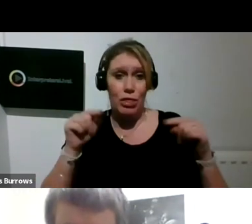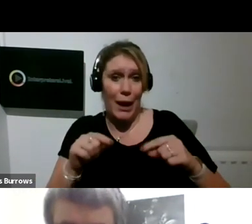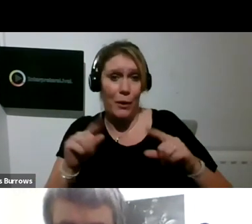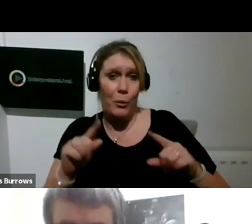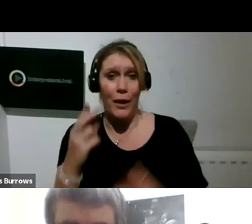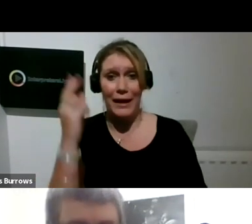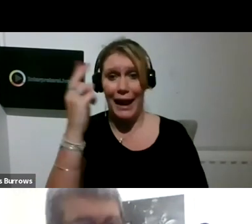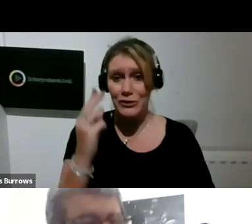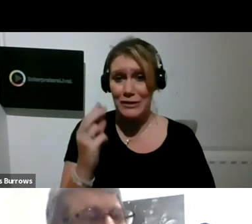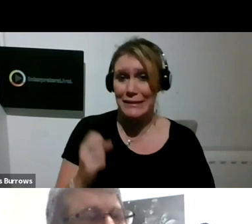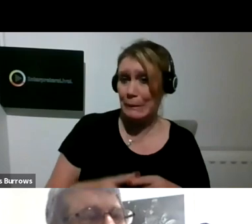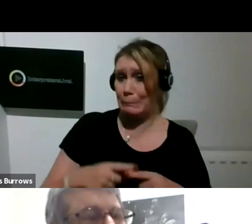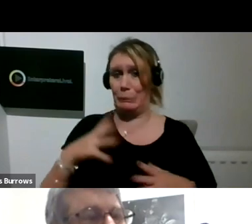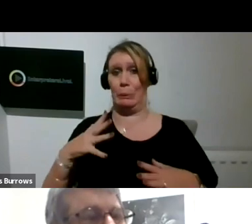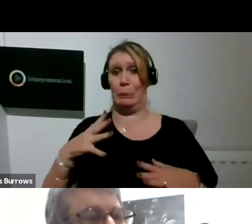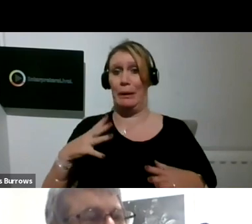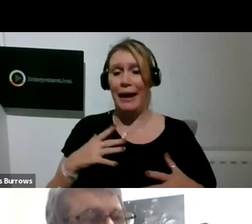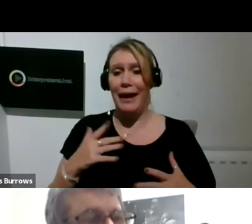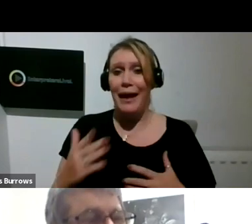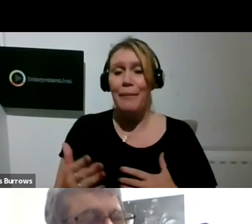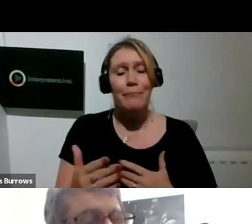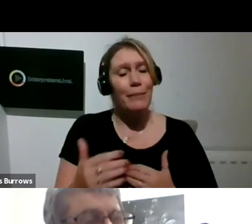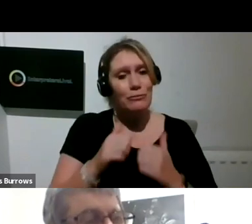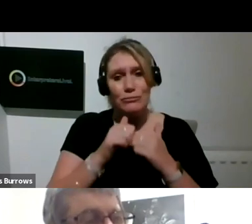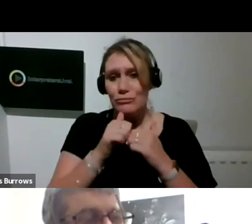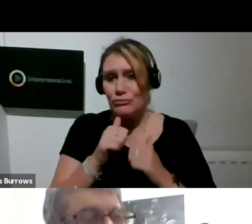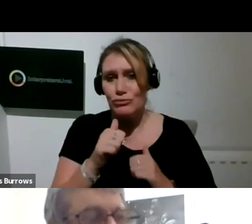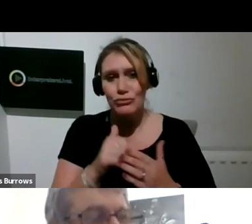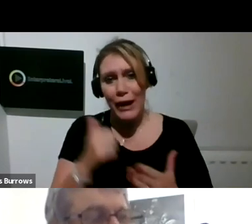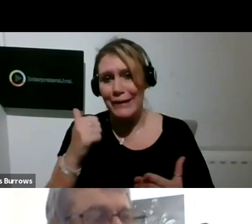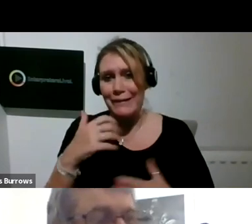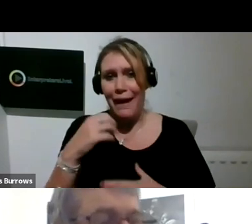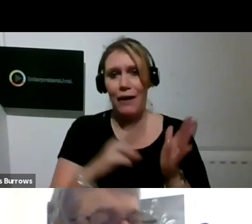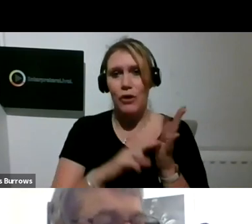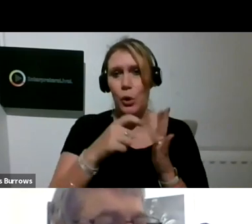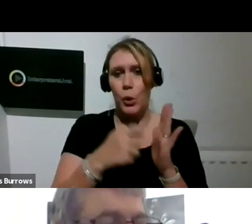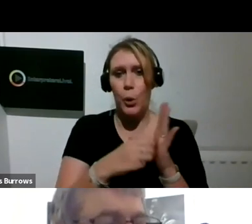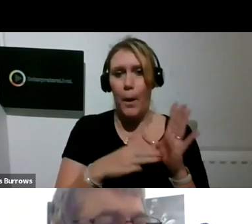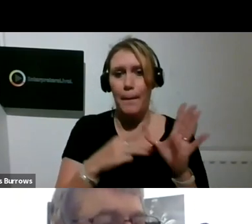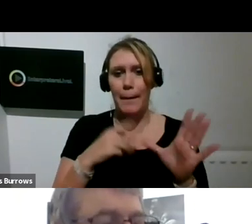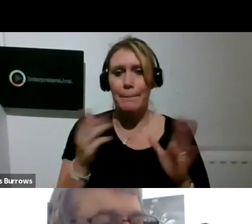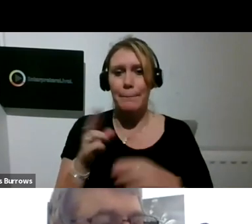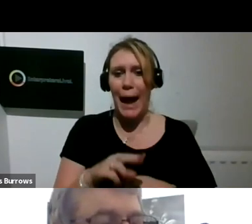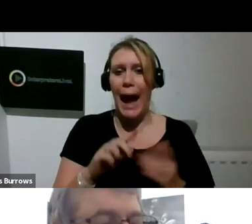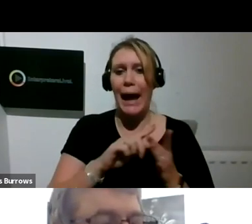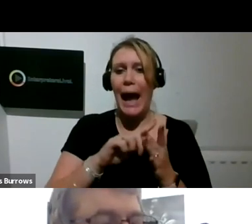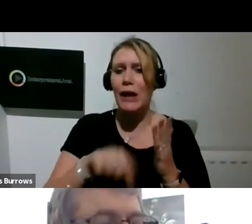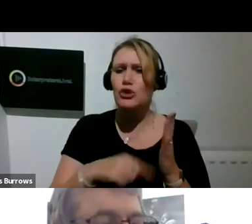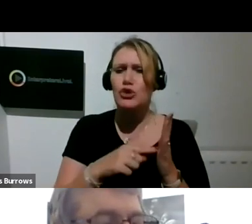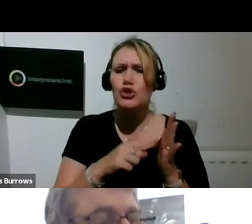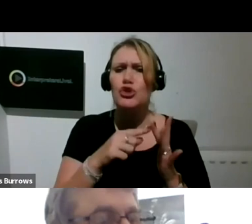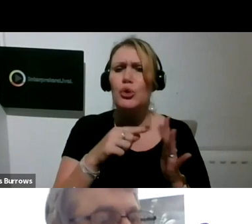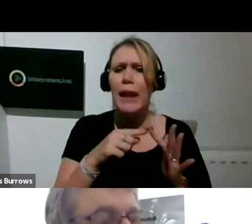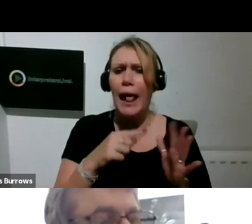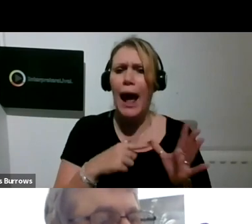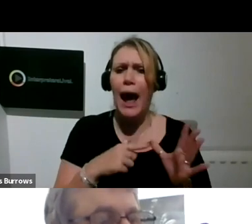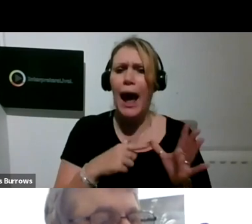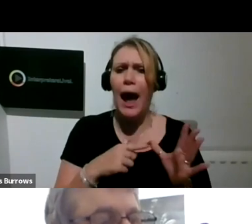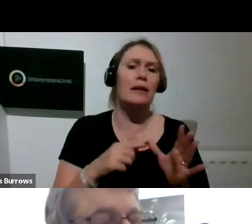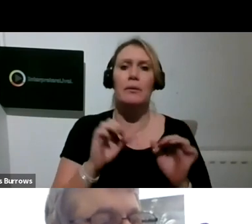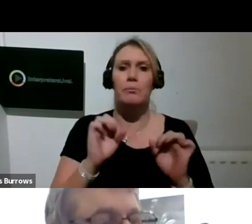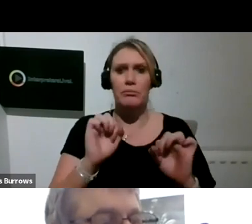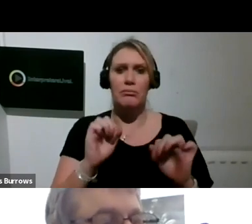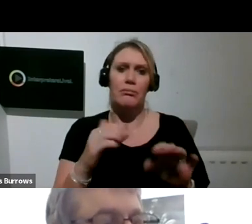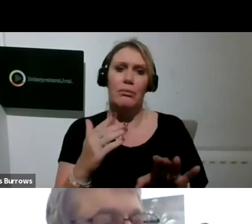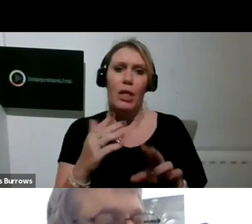to have Norma back. But we've also been working with her colleagues, including Julia, on the live streams. Global real